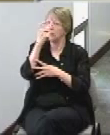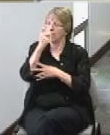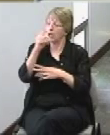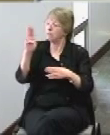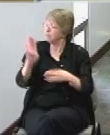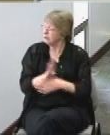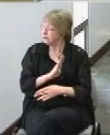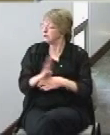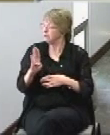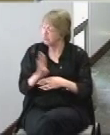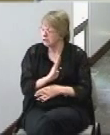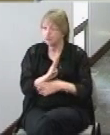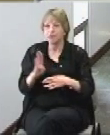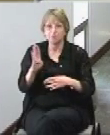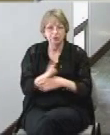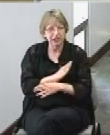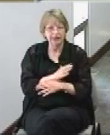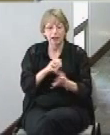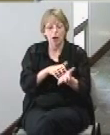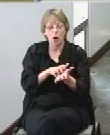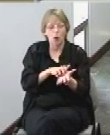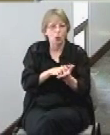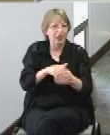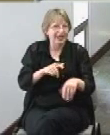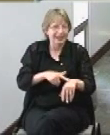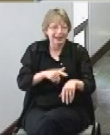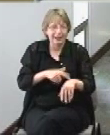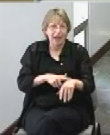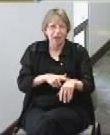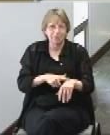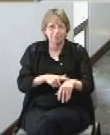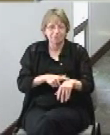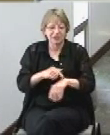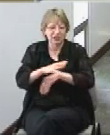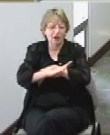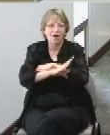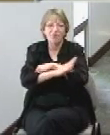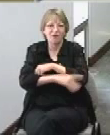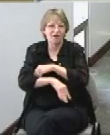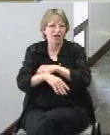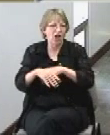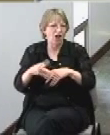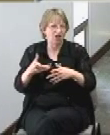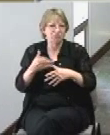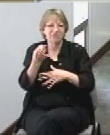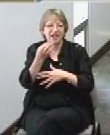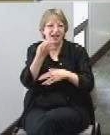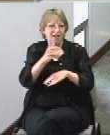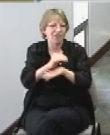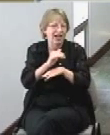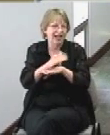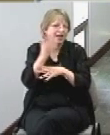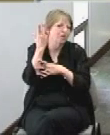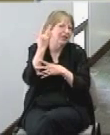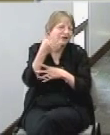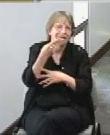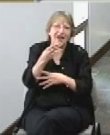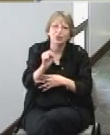for us our our weakest times will be in the fall on Friday nights with high school football